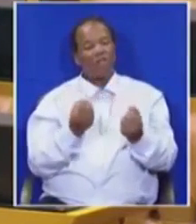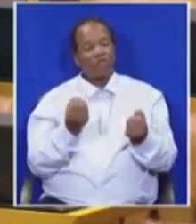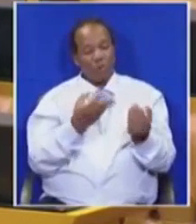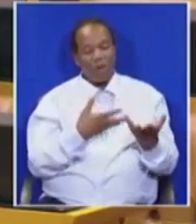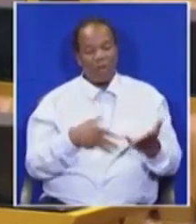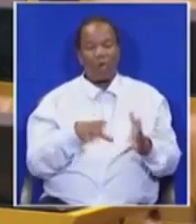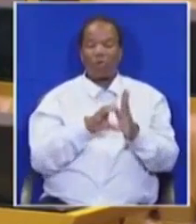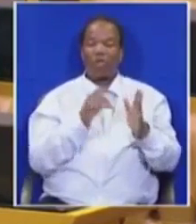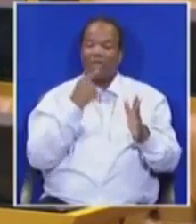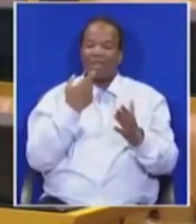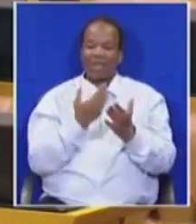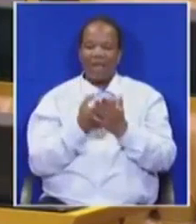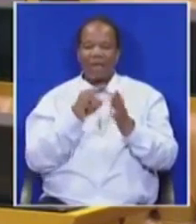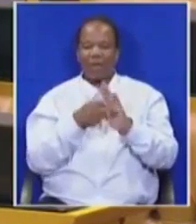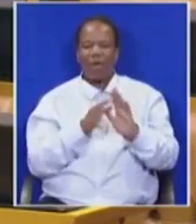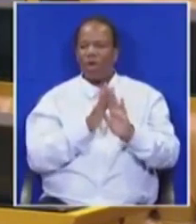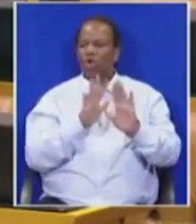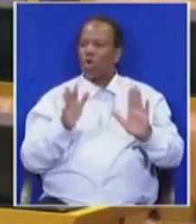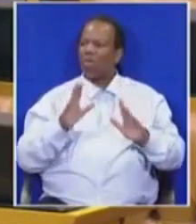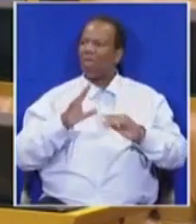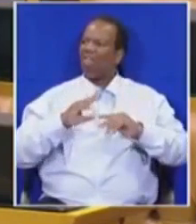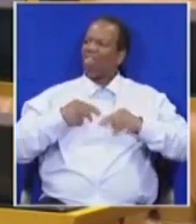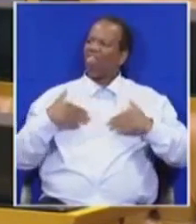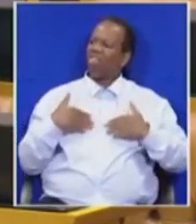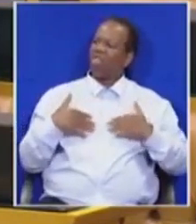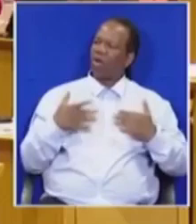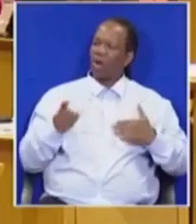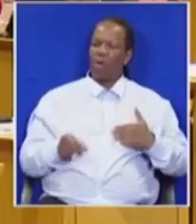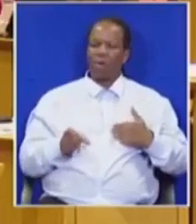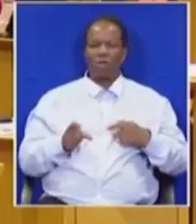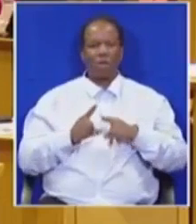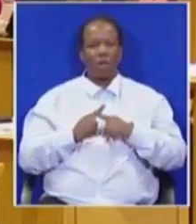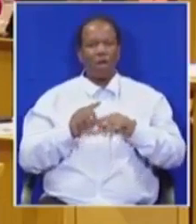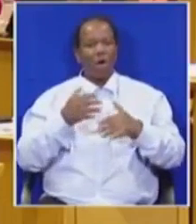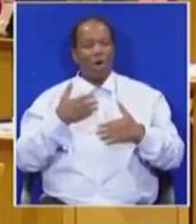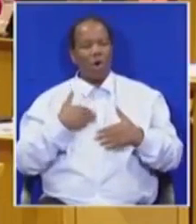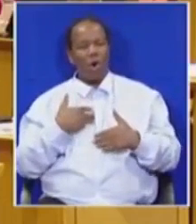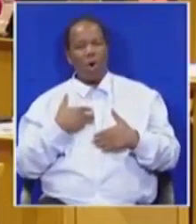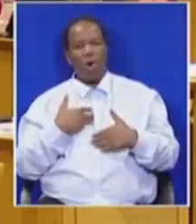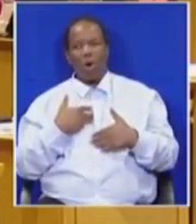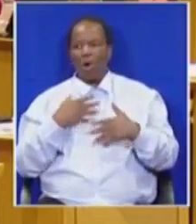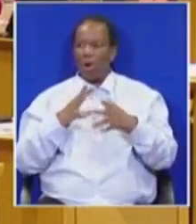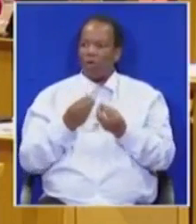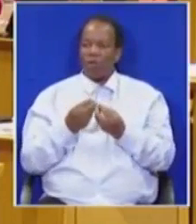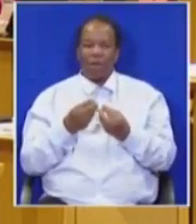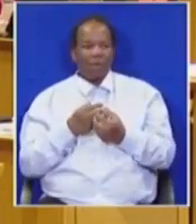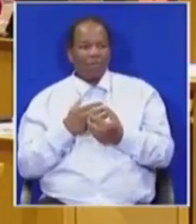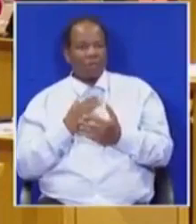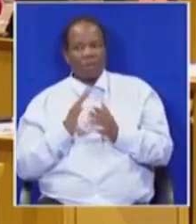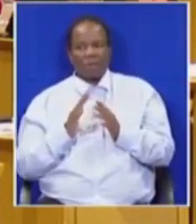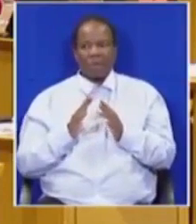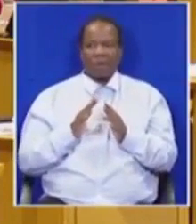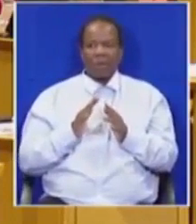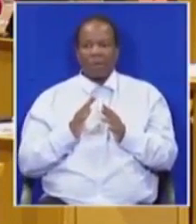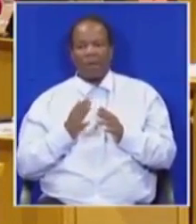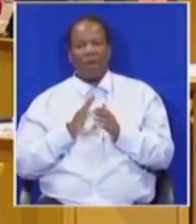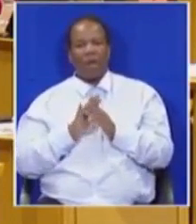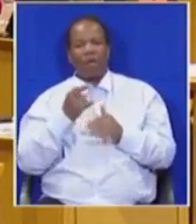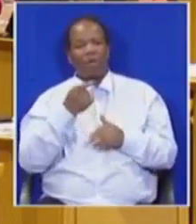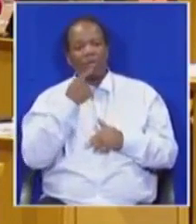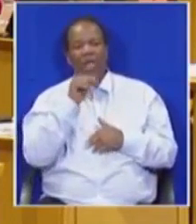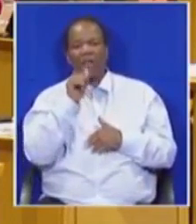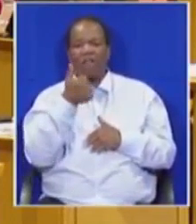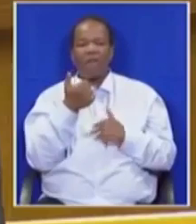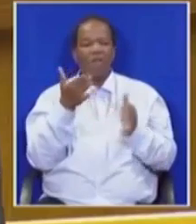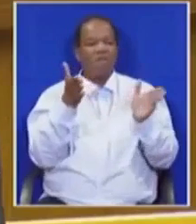We must stop being cowards. We must stop egg-walking around the white minorities who are governed